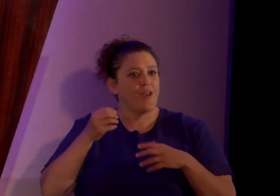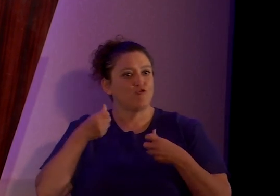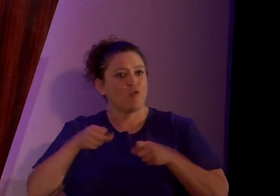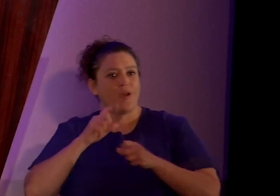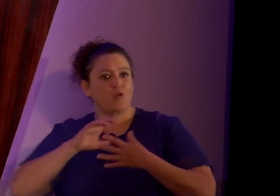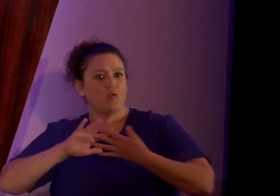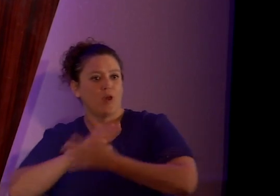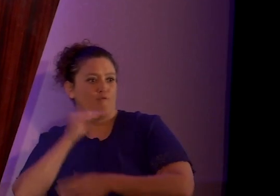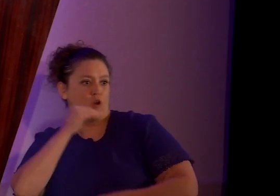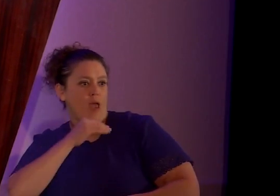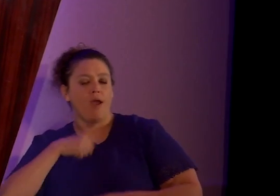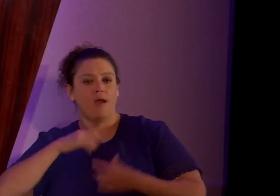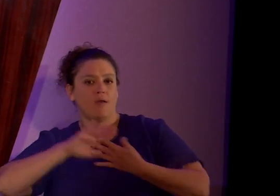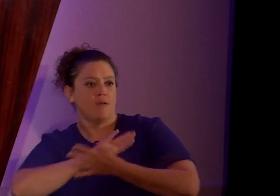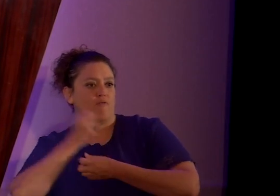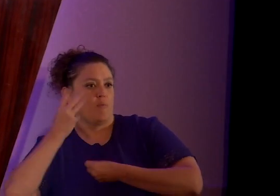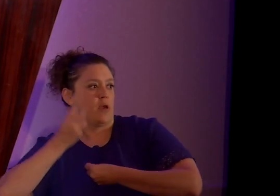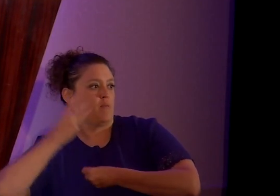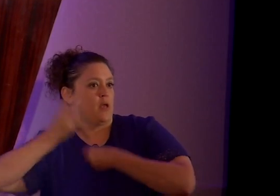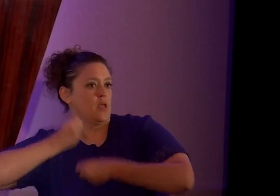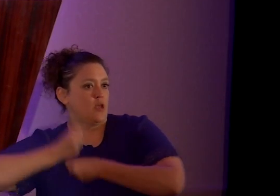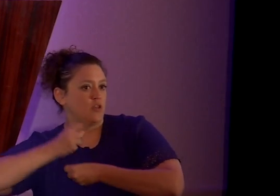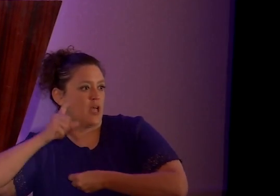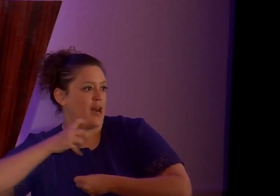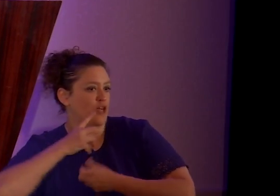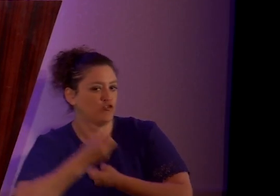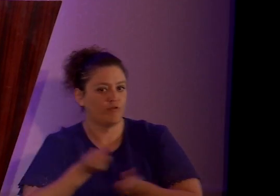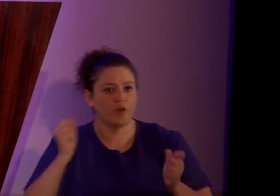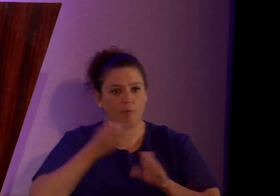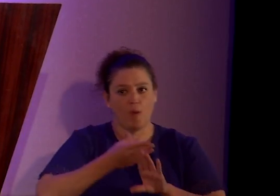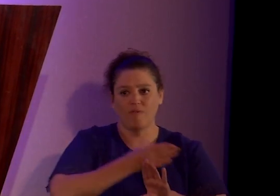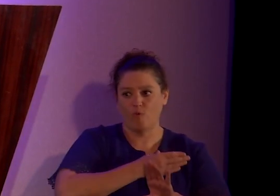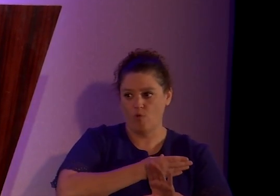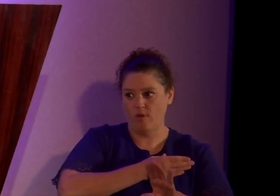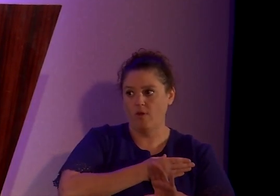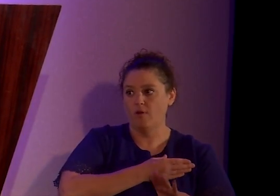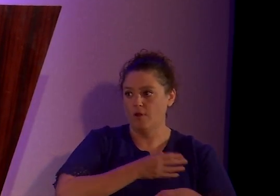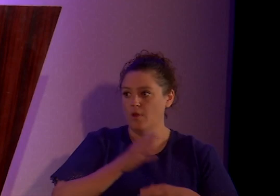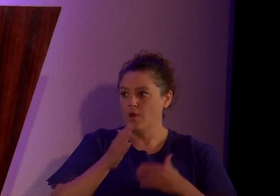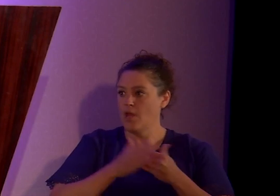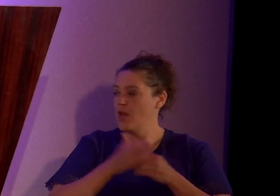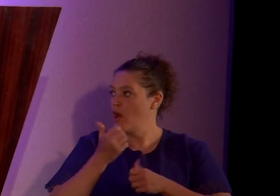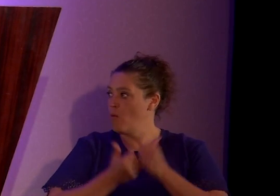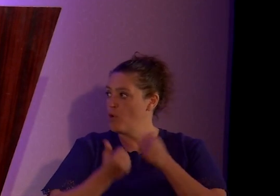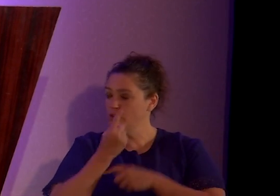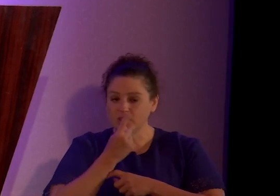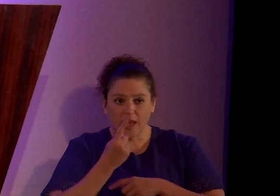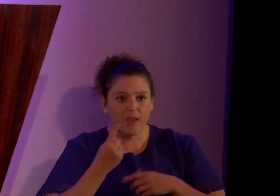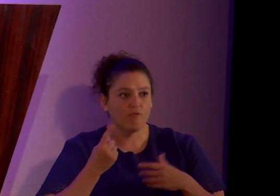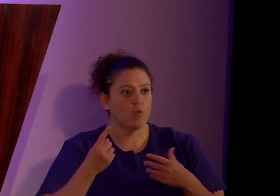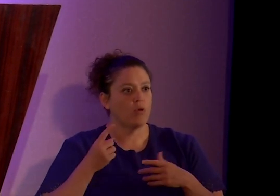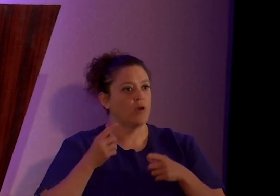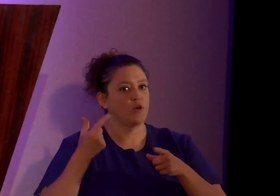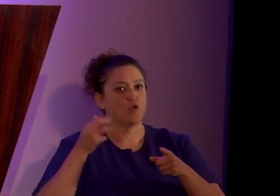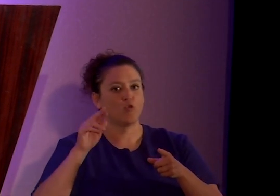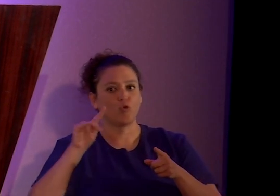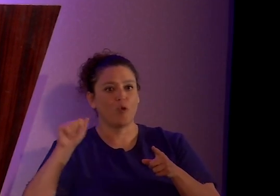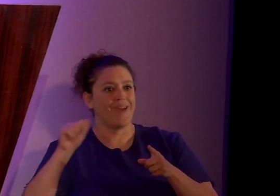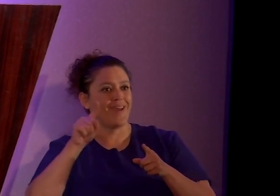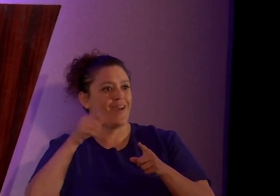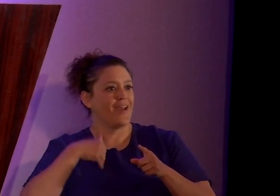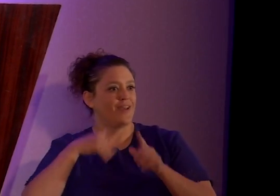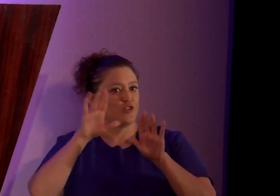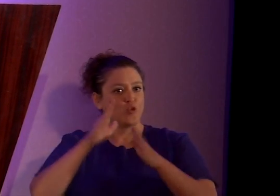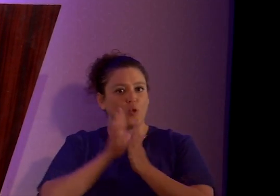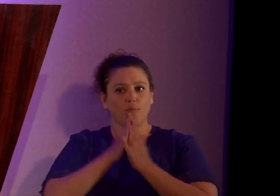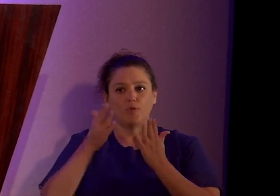years, and I probably should have come out sooner. And almost everybody, know, Greta Christina has a great book. Y'all, y'all